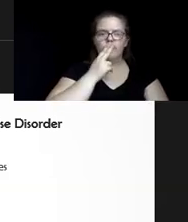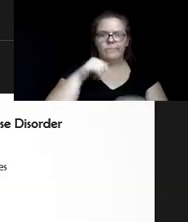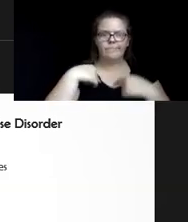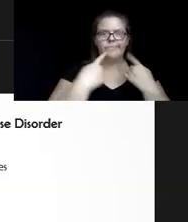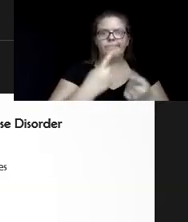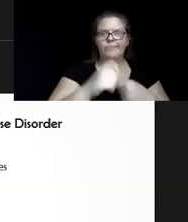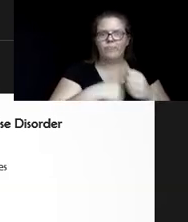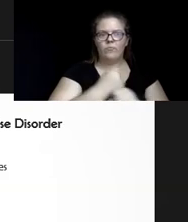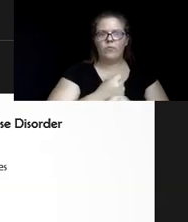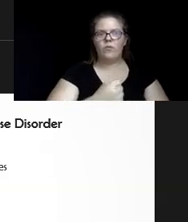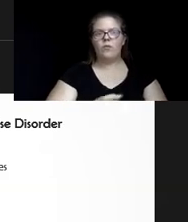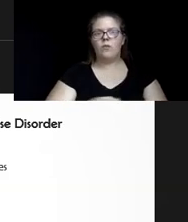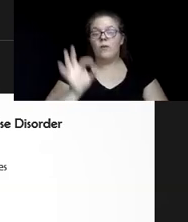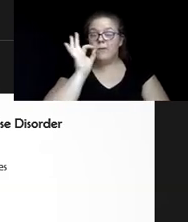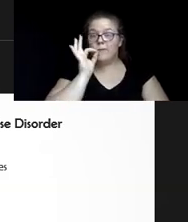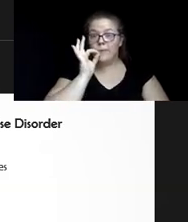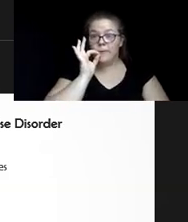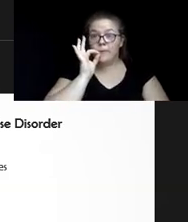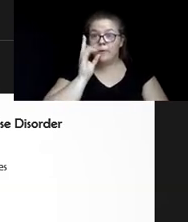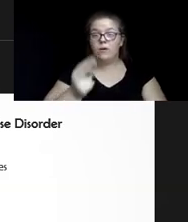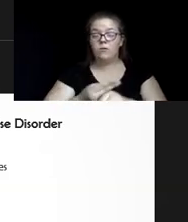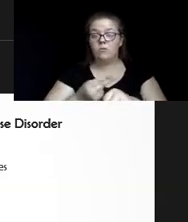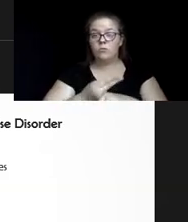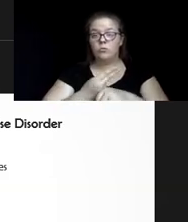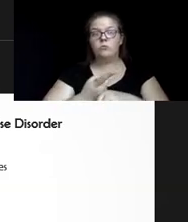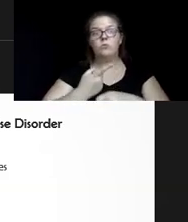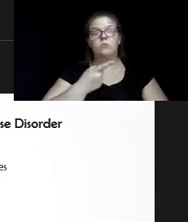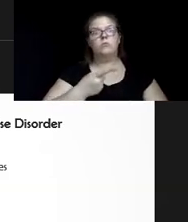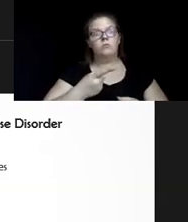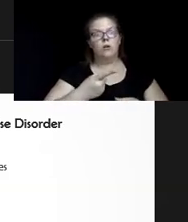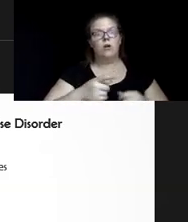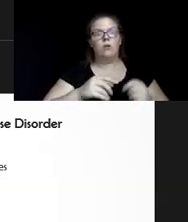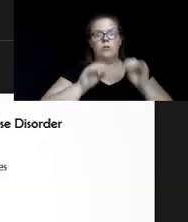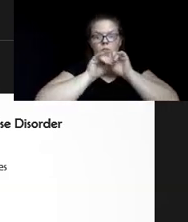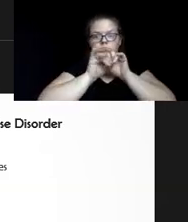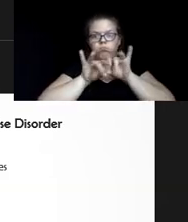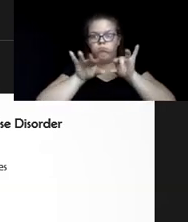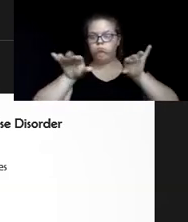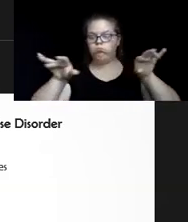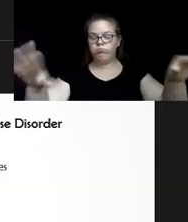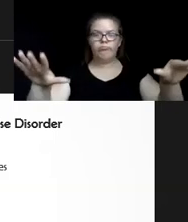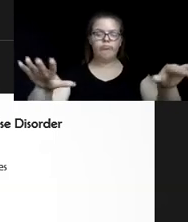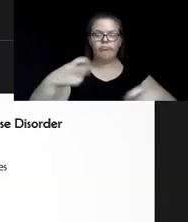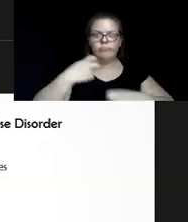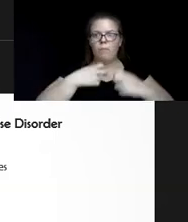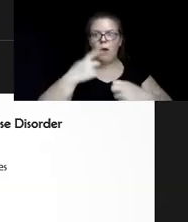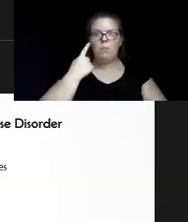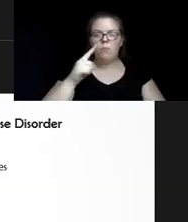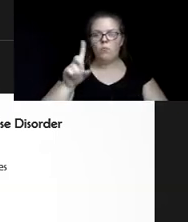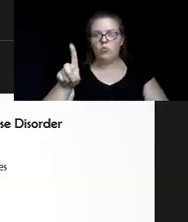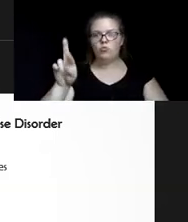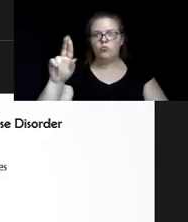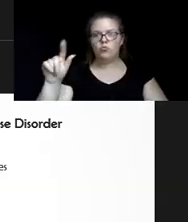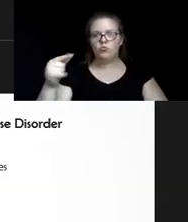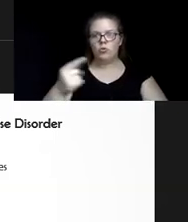Cannabis use disorder is probably the most widely, the most widespread problem for drug use in the older adult